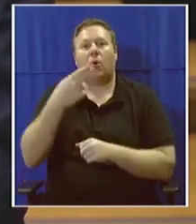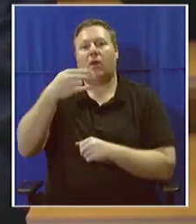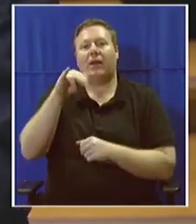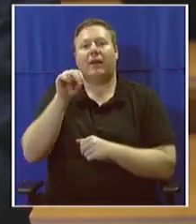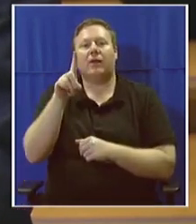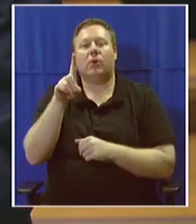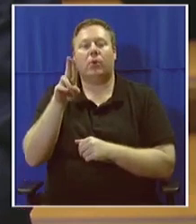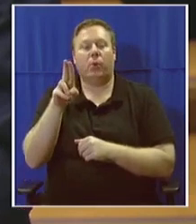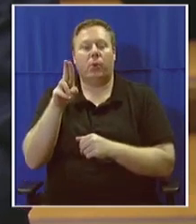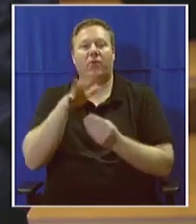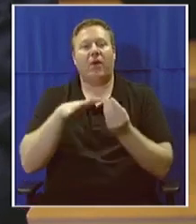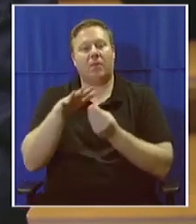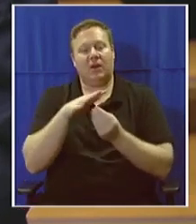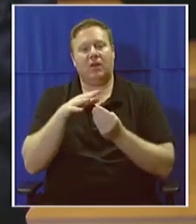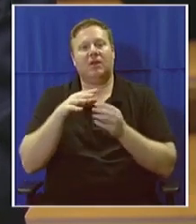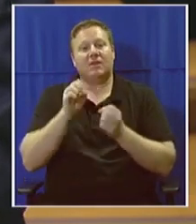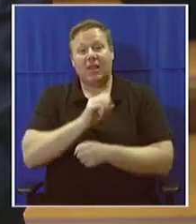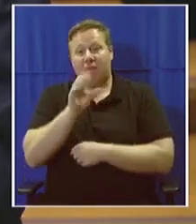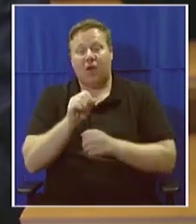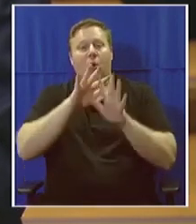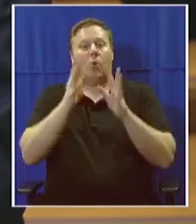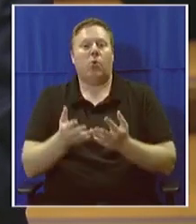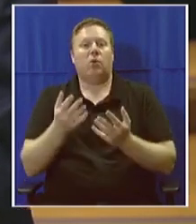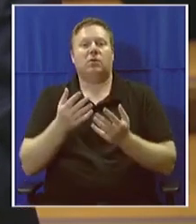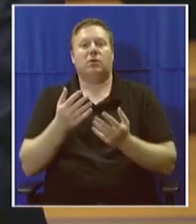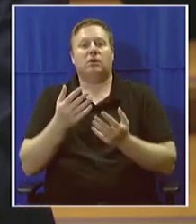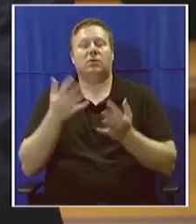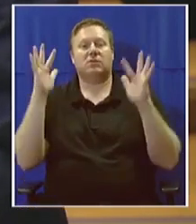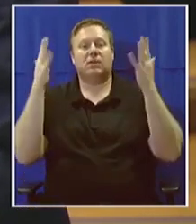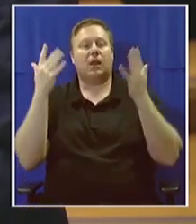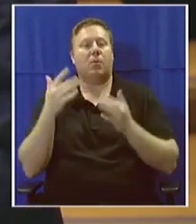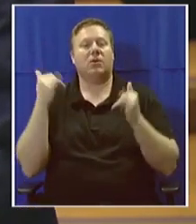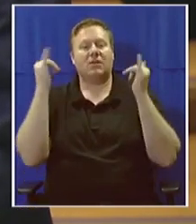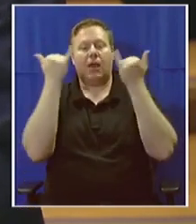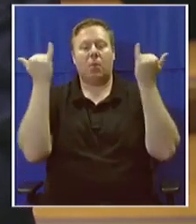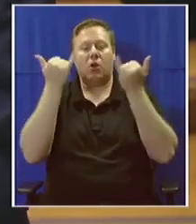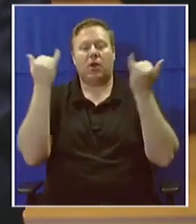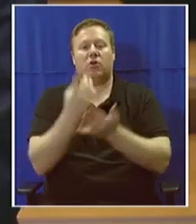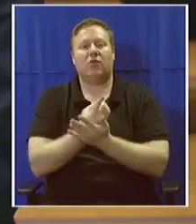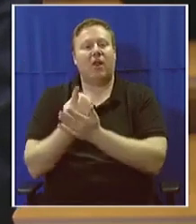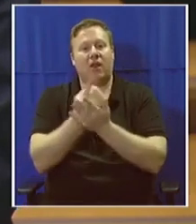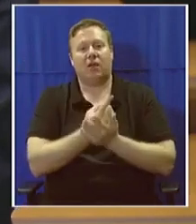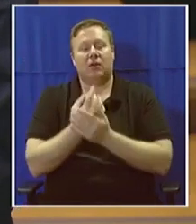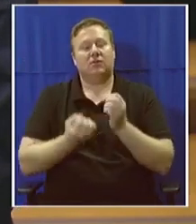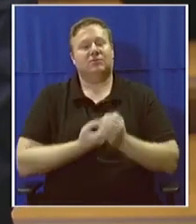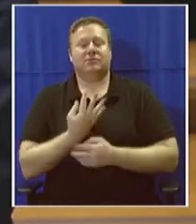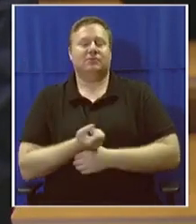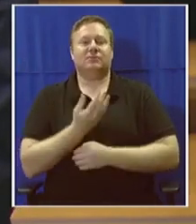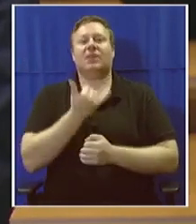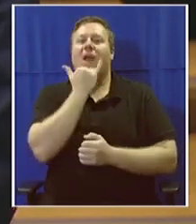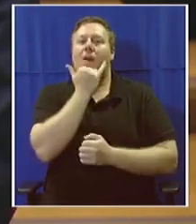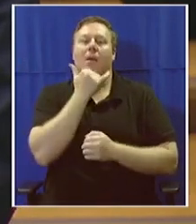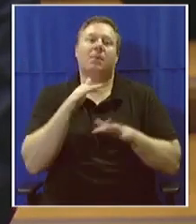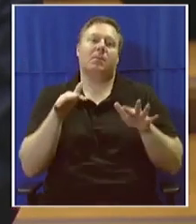South Africa and the world celebrating Diwali a happy one, and may the beauty of the occasion fill your homes with happiness,